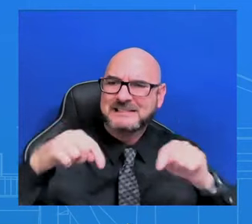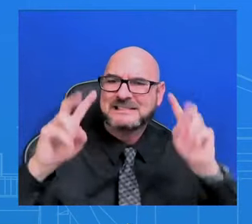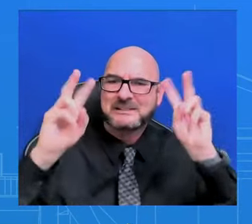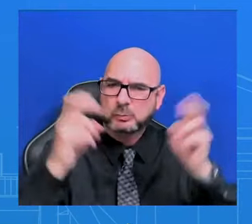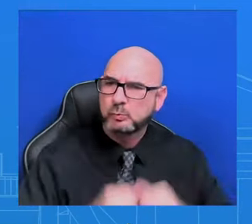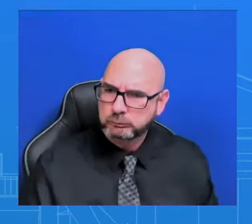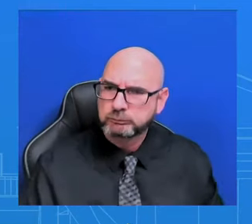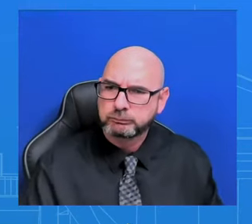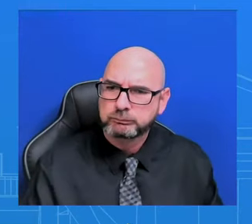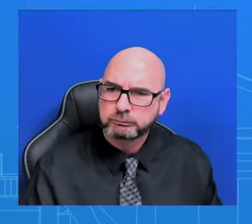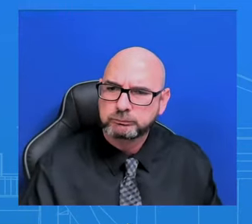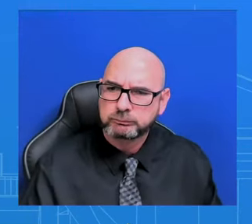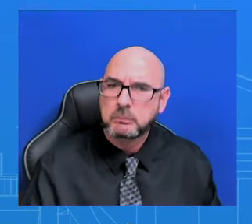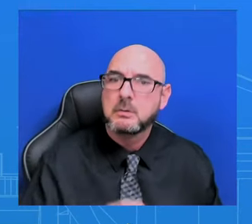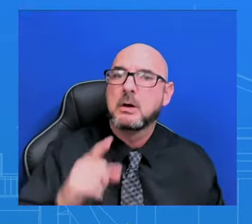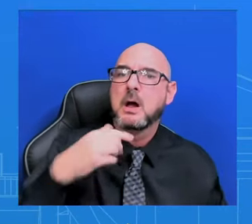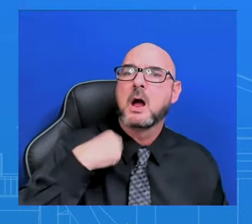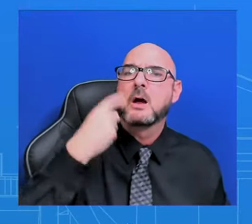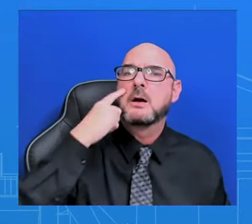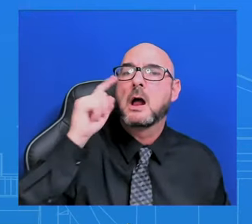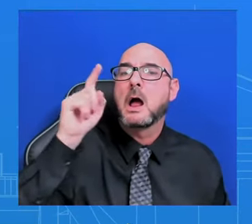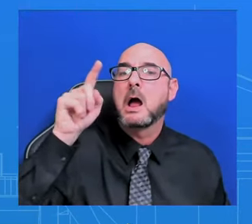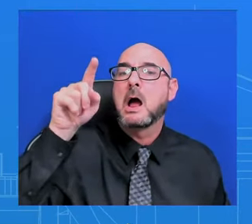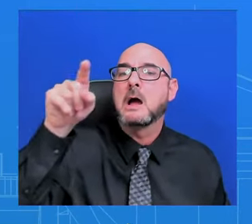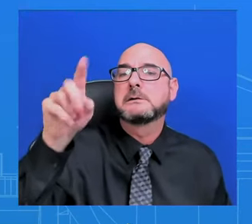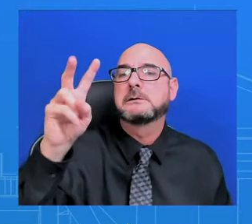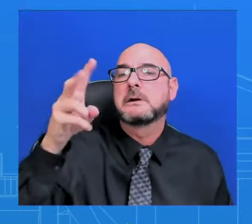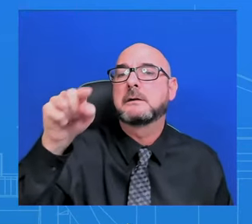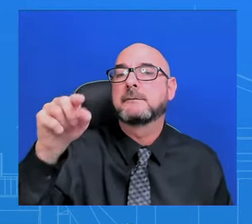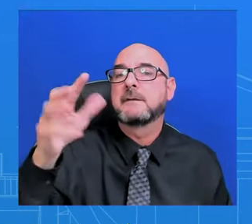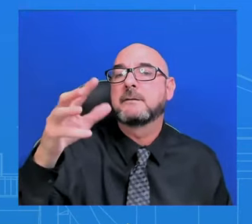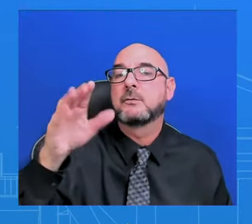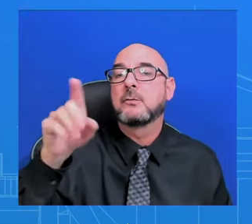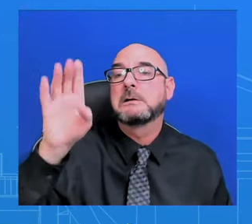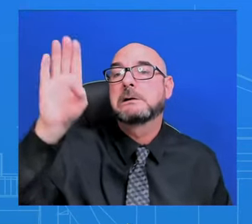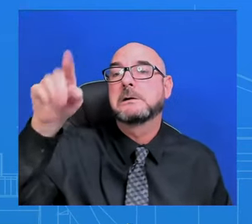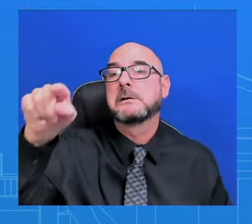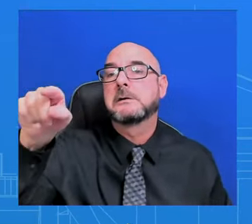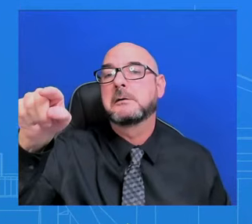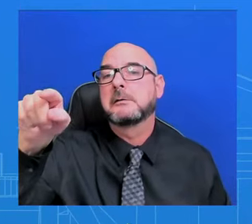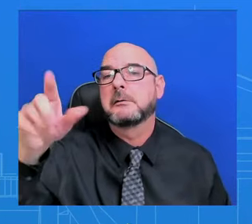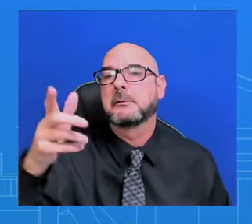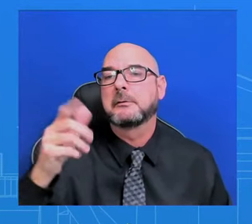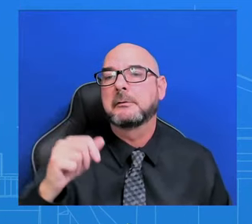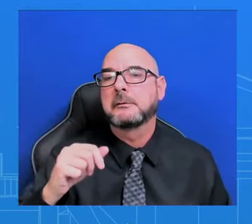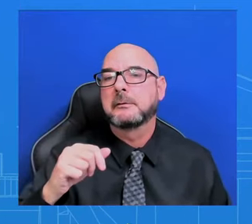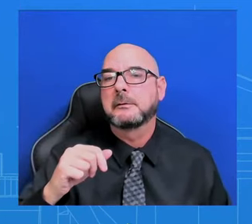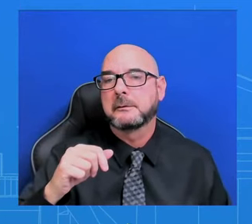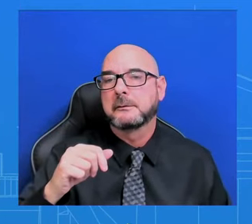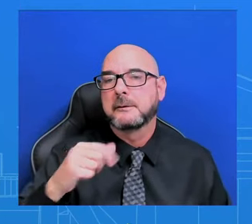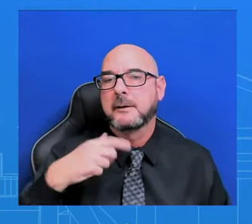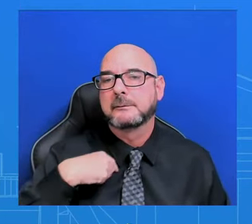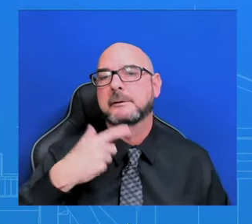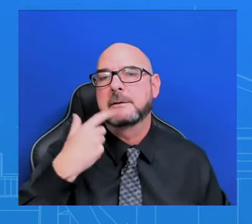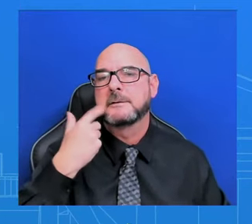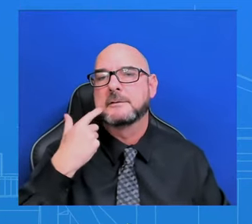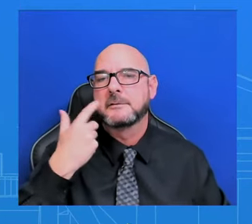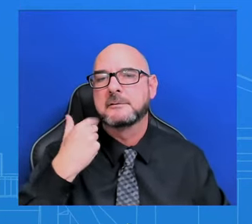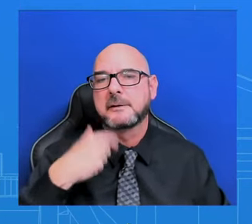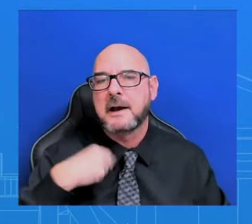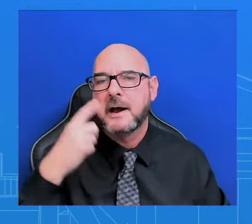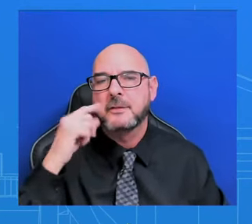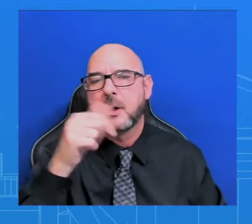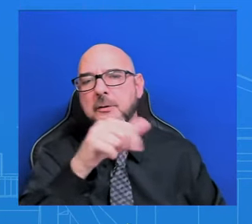Go ahead. Go ahead. I'm just saying. Thank you for keeping track. But I believe the gentleman is, there's a gentleman that I called on that's sitting in your row.